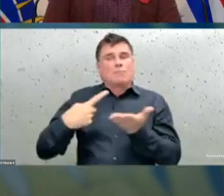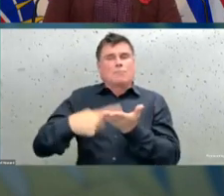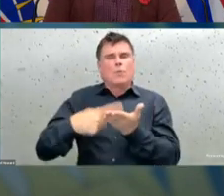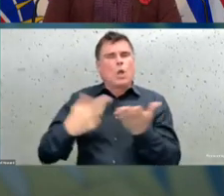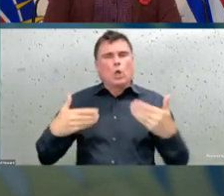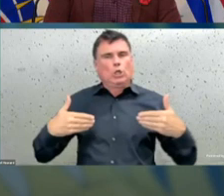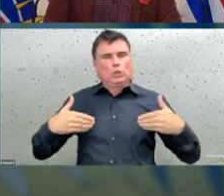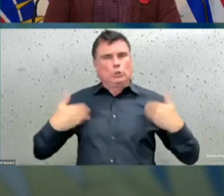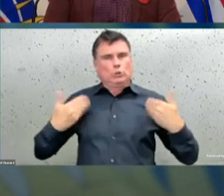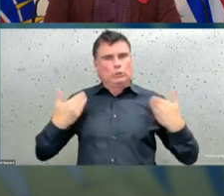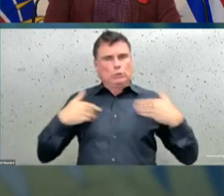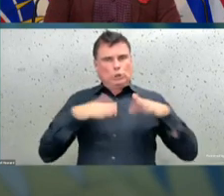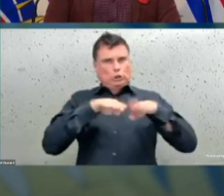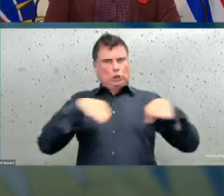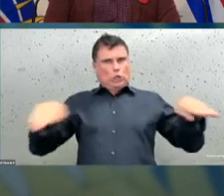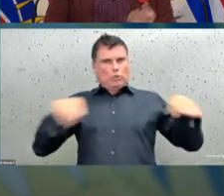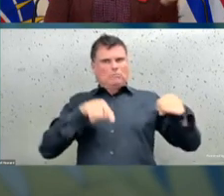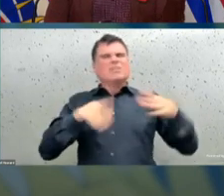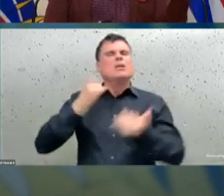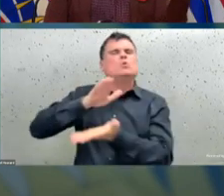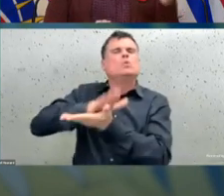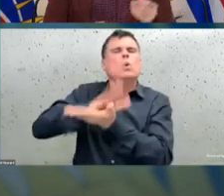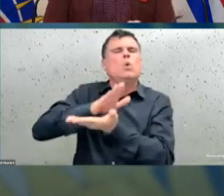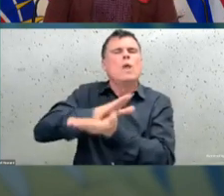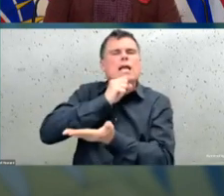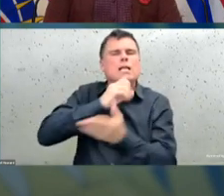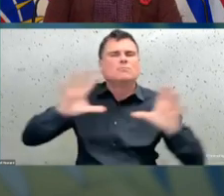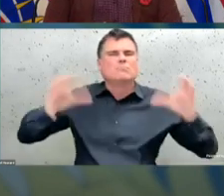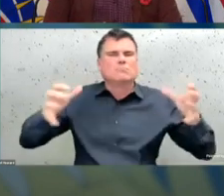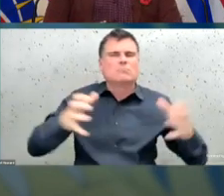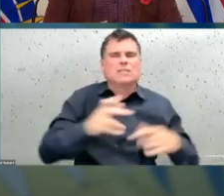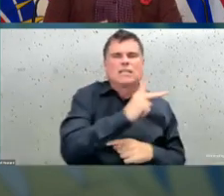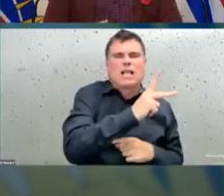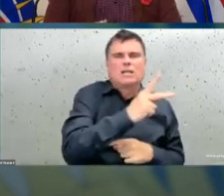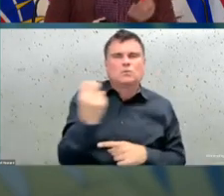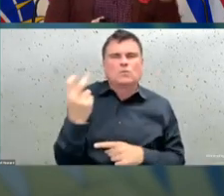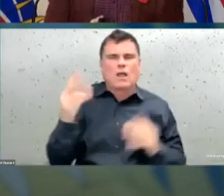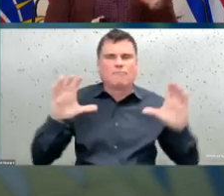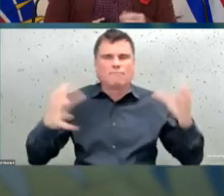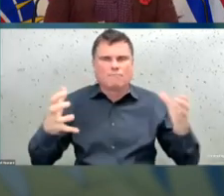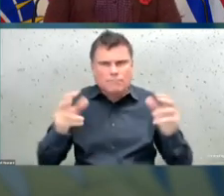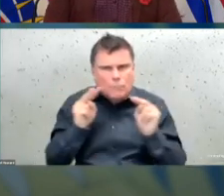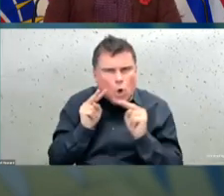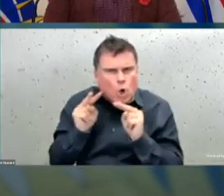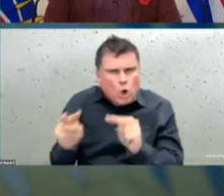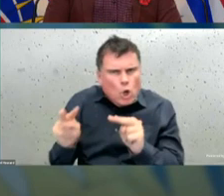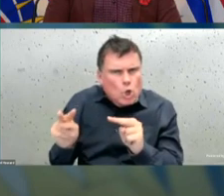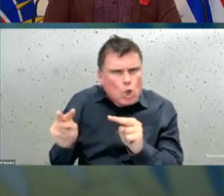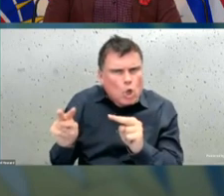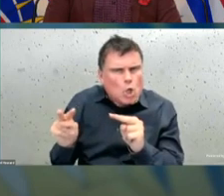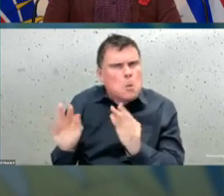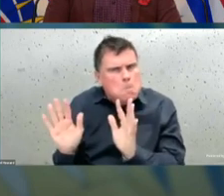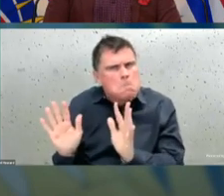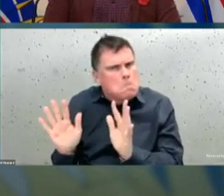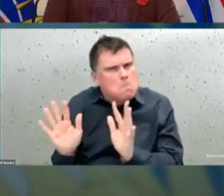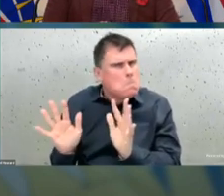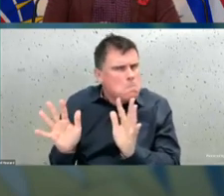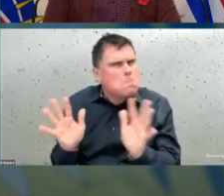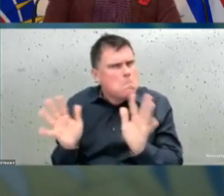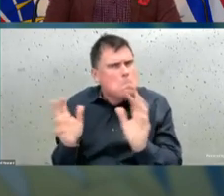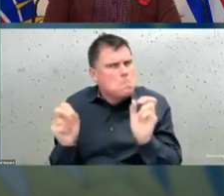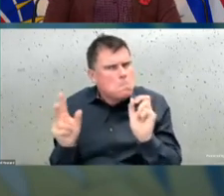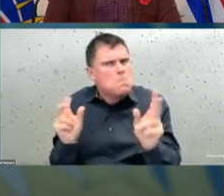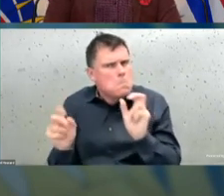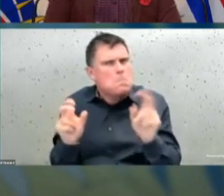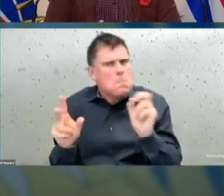We've been following this very closely, as we've mentioned. So in the past epidemiologic week, we've had one additional